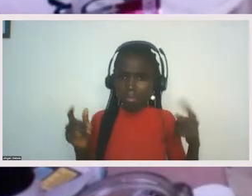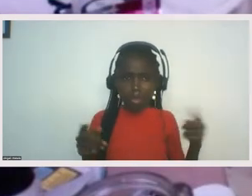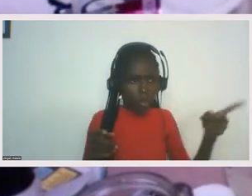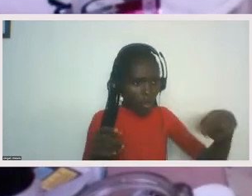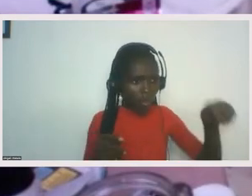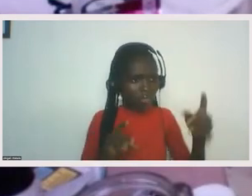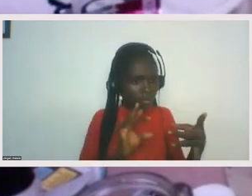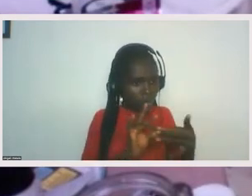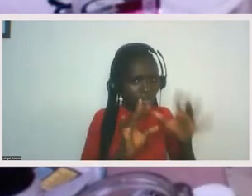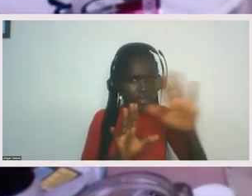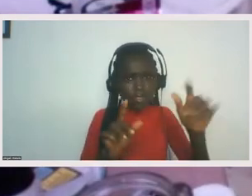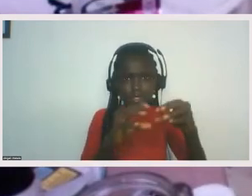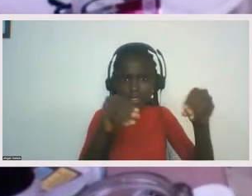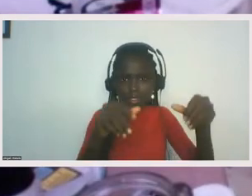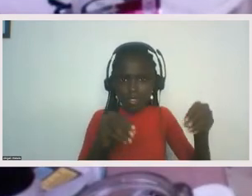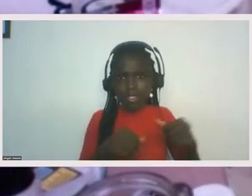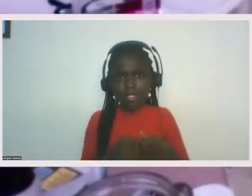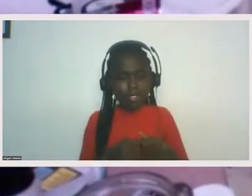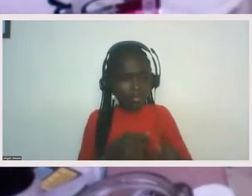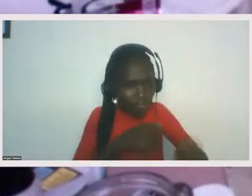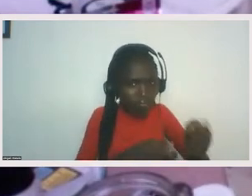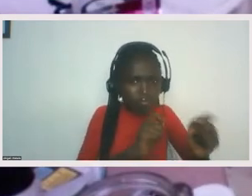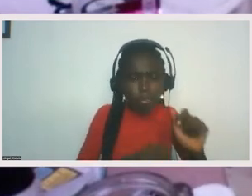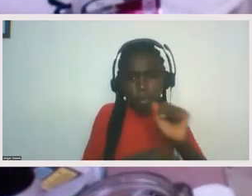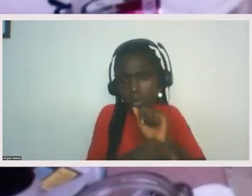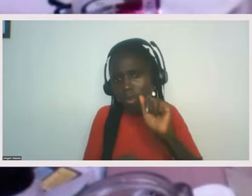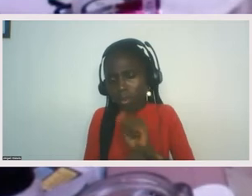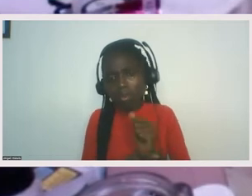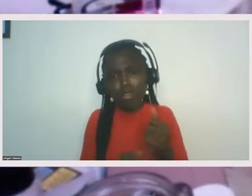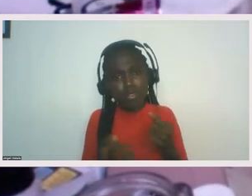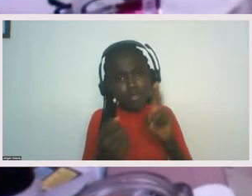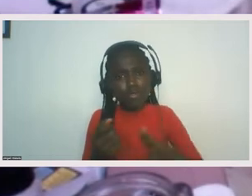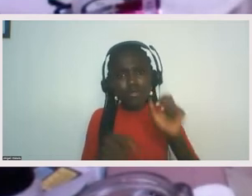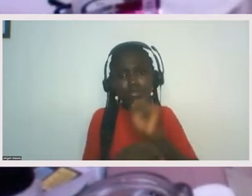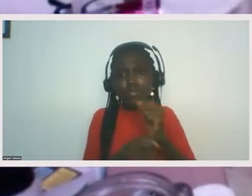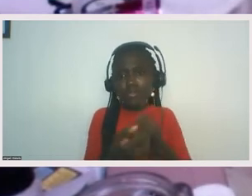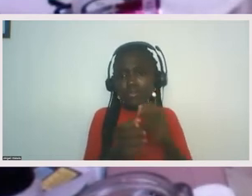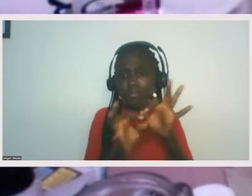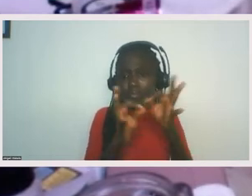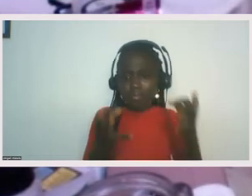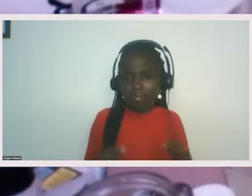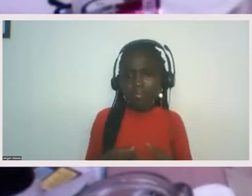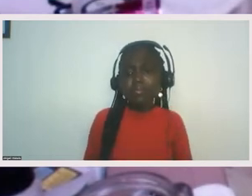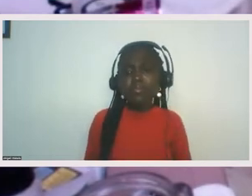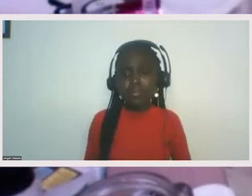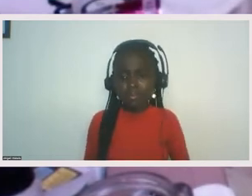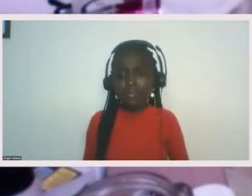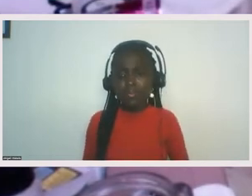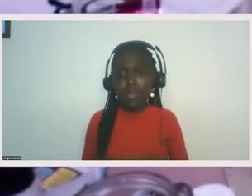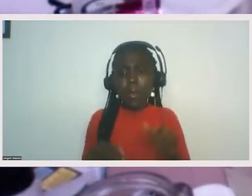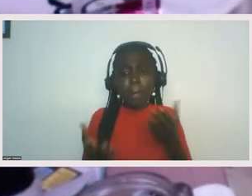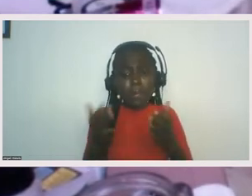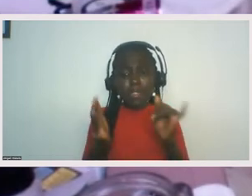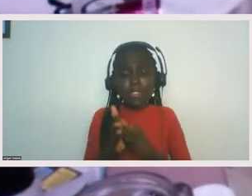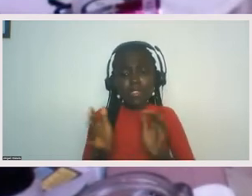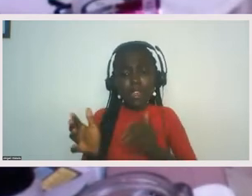land stewardship. It's not like that. And so, you know, whether I'm in the Pacific Northwest, you know, whether that's our relationship